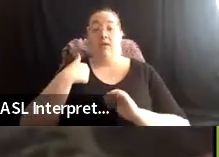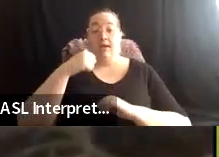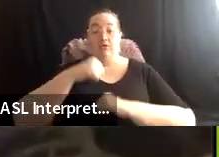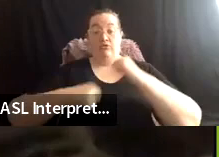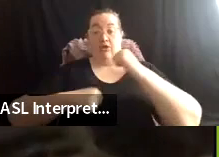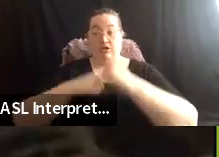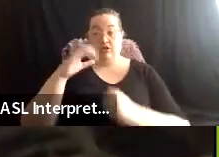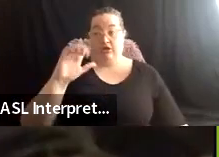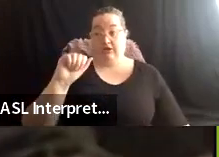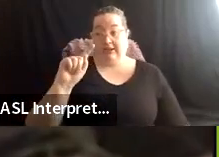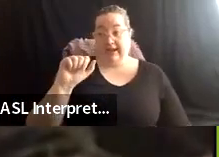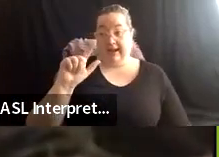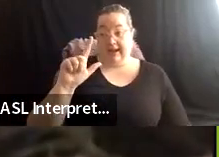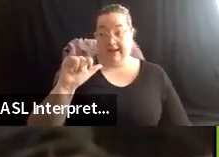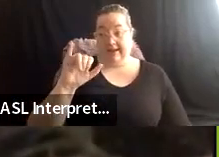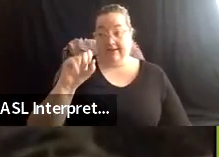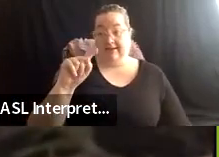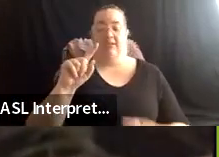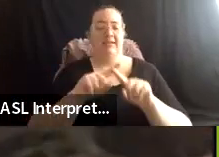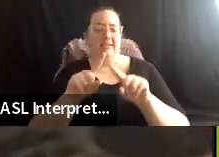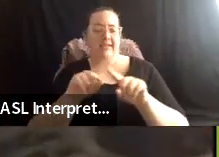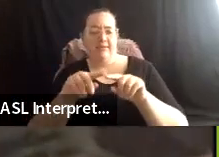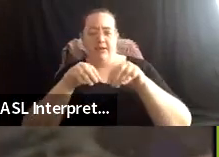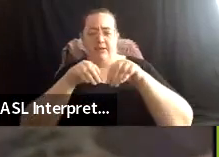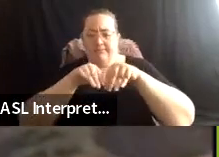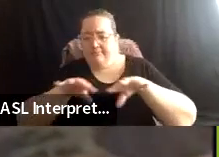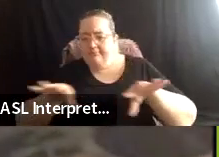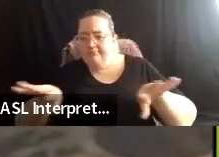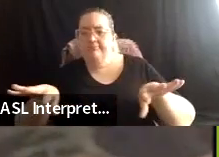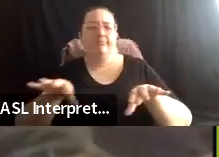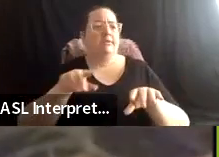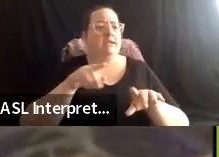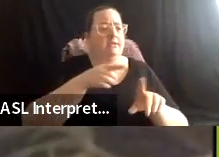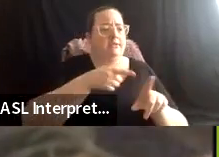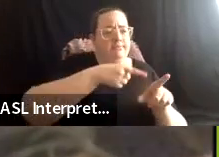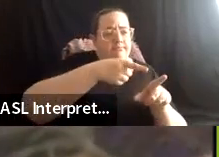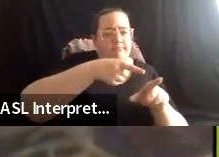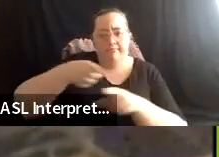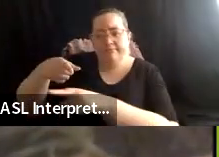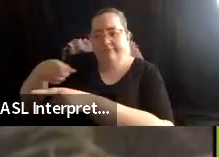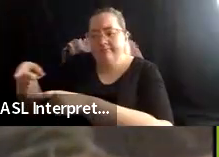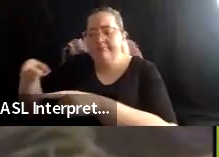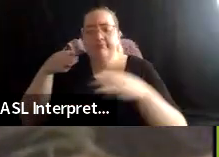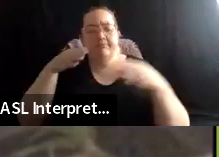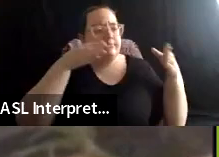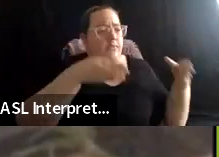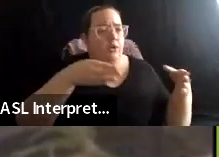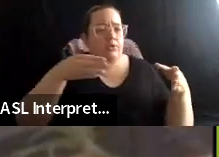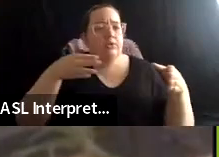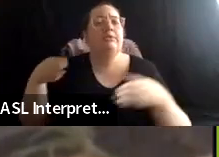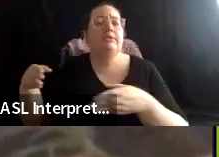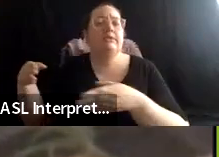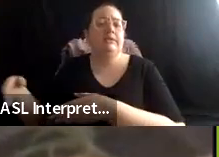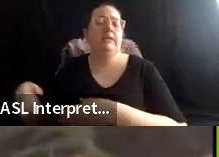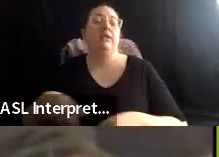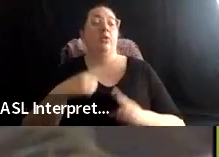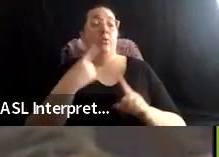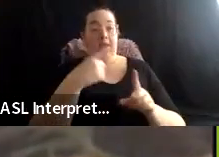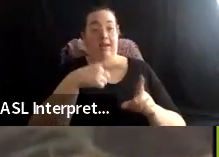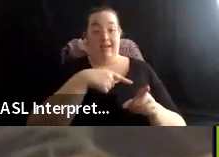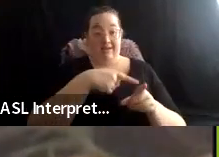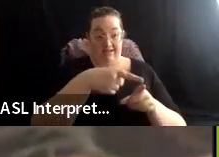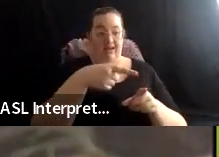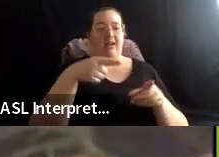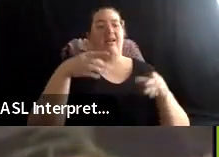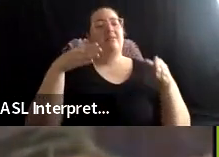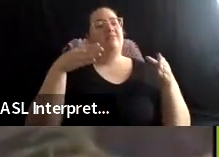different groups of people working in different areas of focus, and so one of those areas is, um, the branch of action, um, so